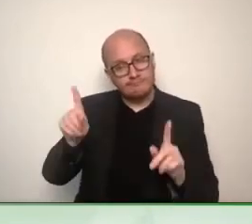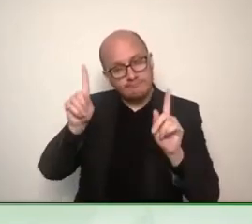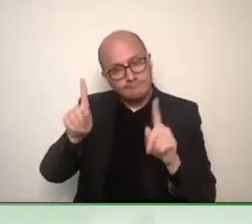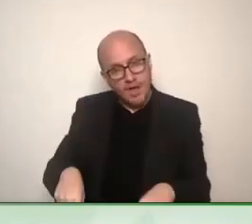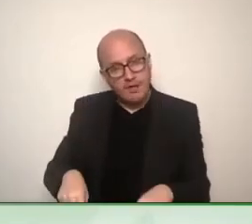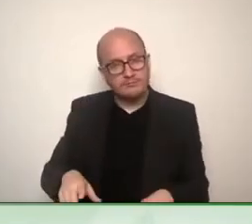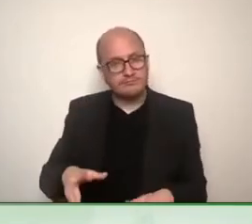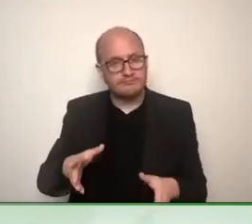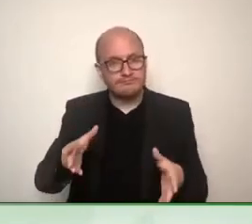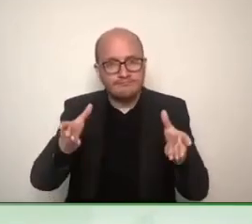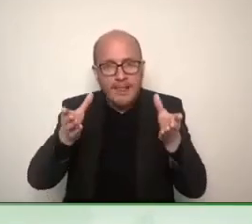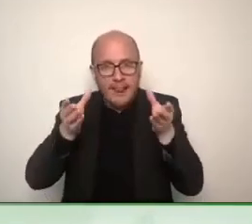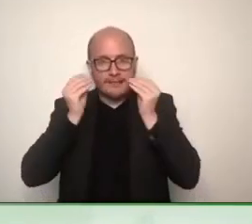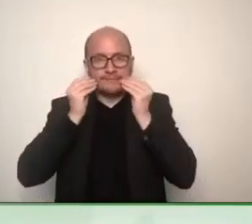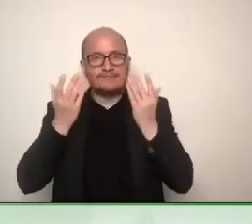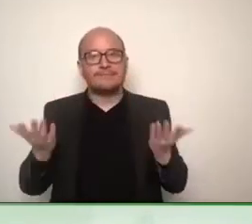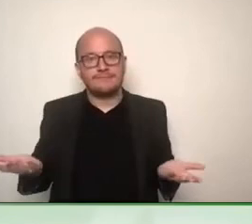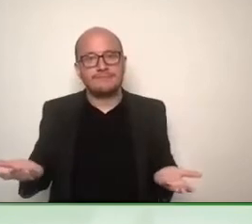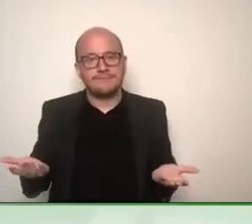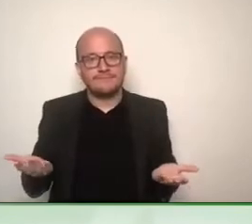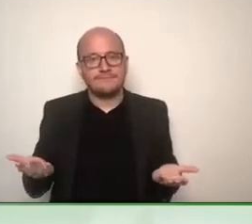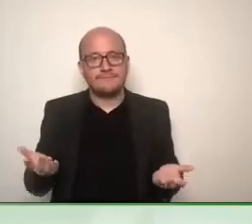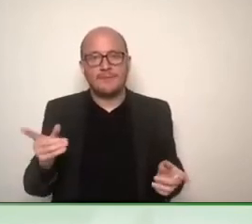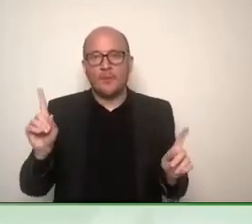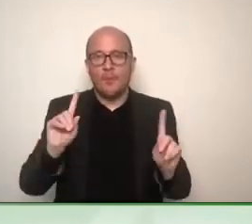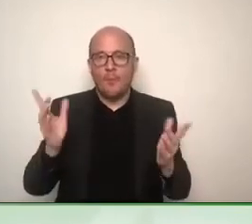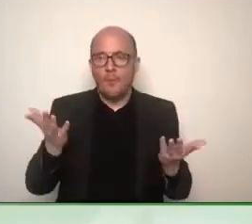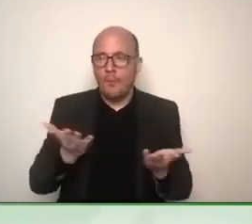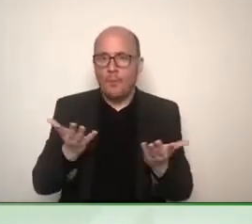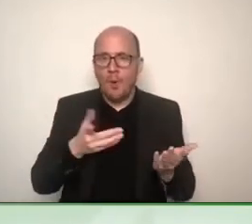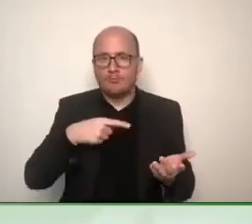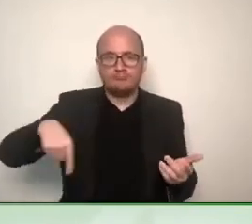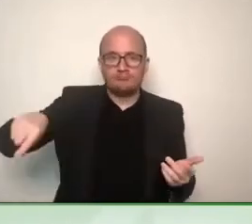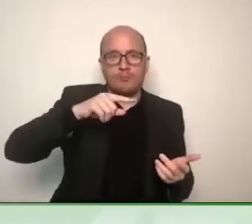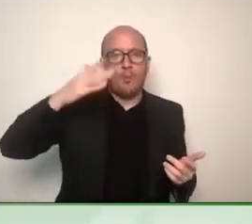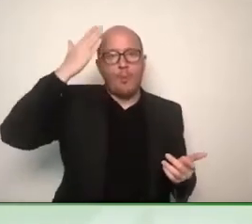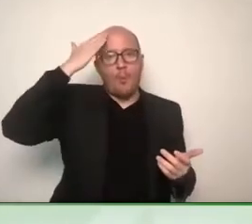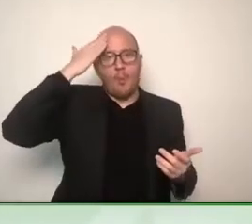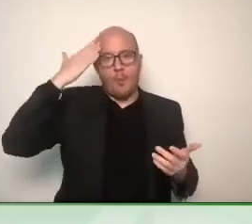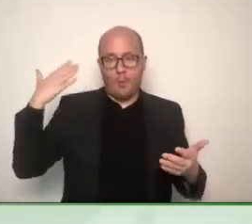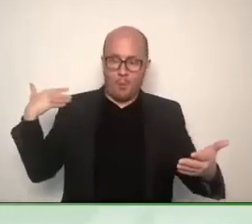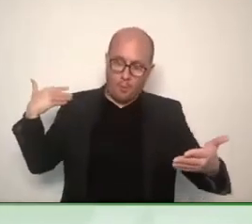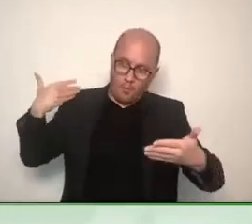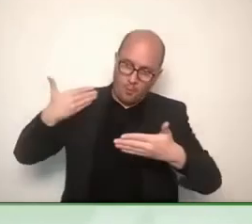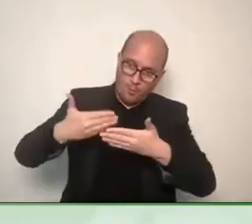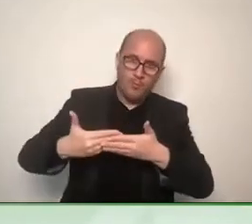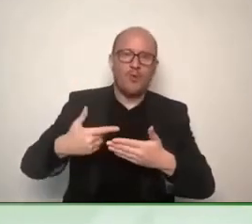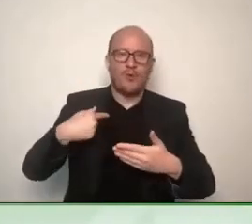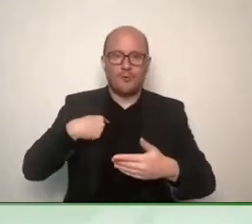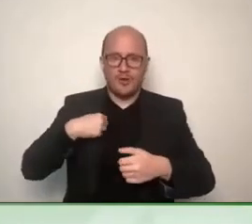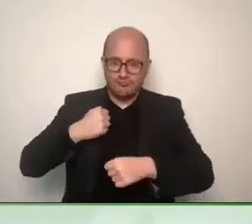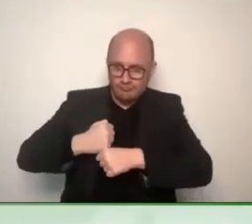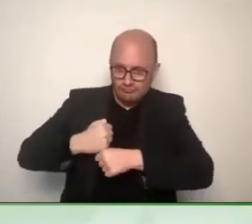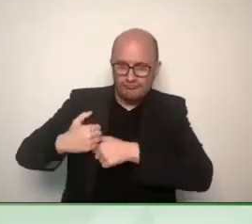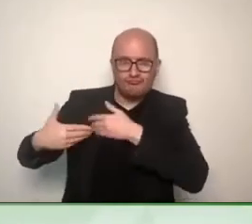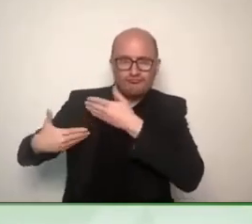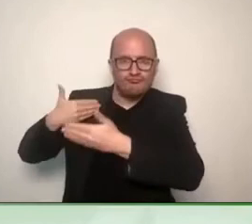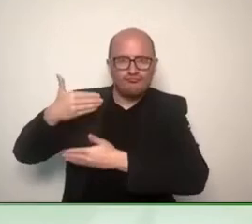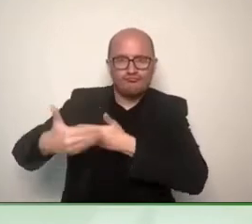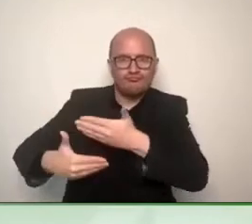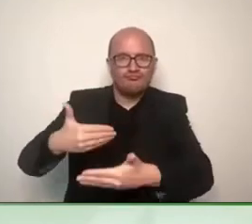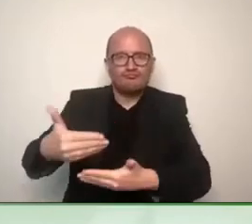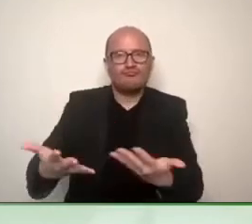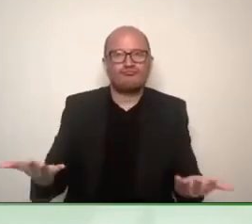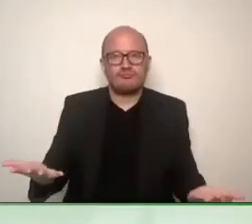One of them, that's a bit of a personal frustration. In this field, we have seen some other organizations coming